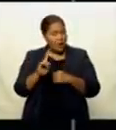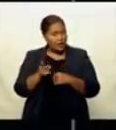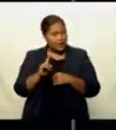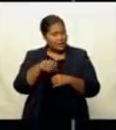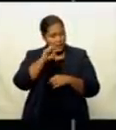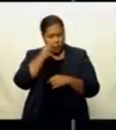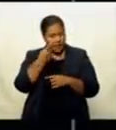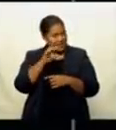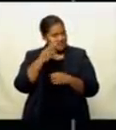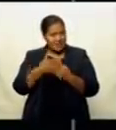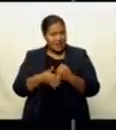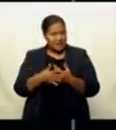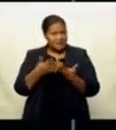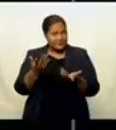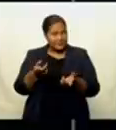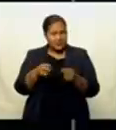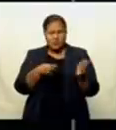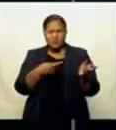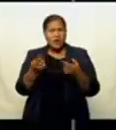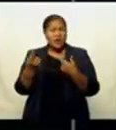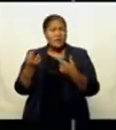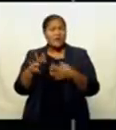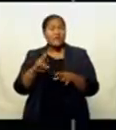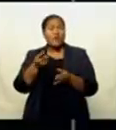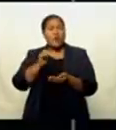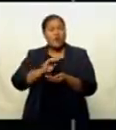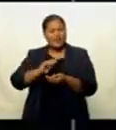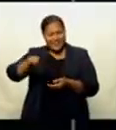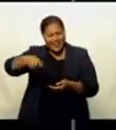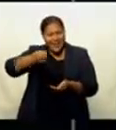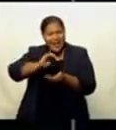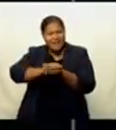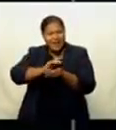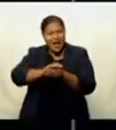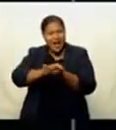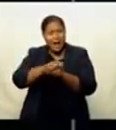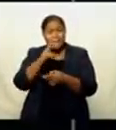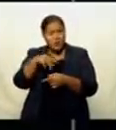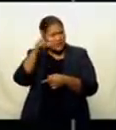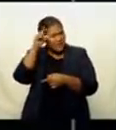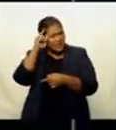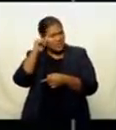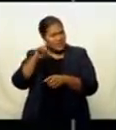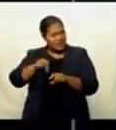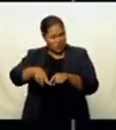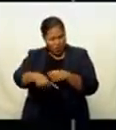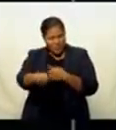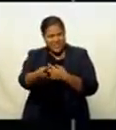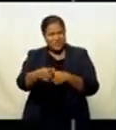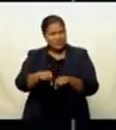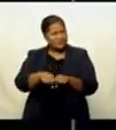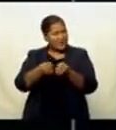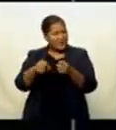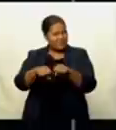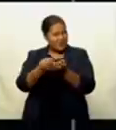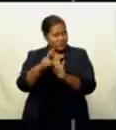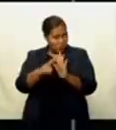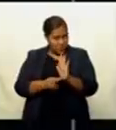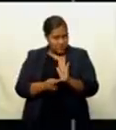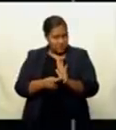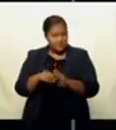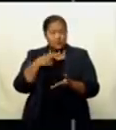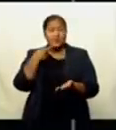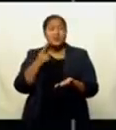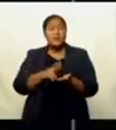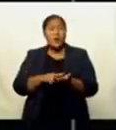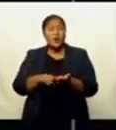hesitate to recommend a complete ban on kava consumption as Fijians continue to break social gathering restrictions. Reports of COVID